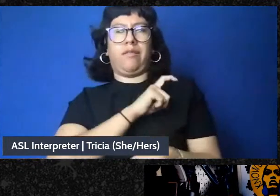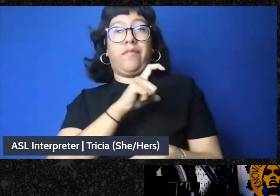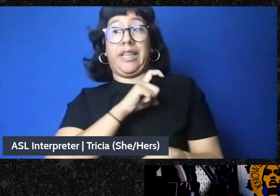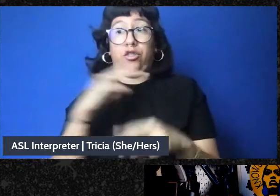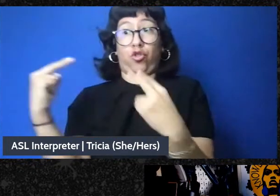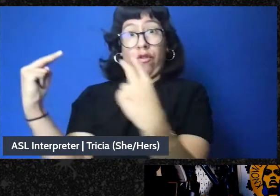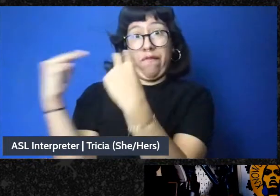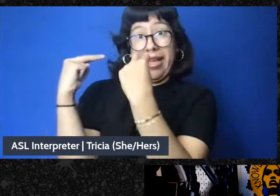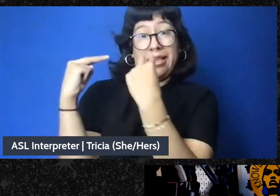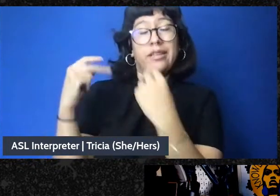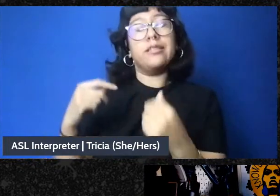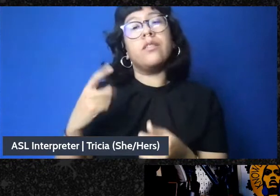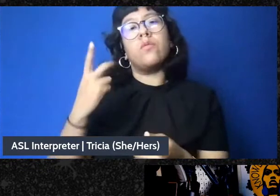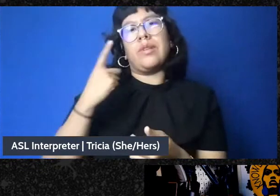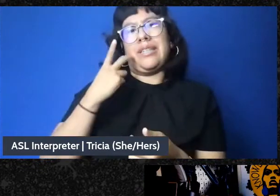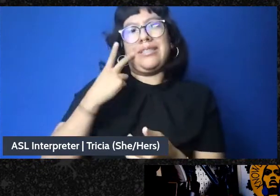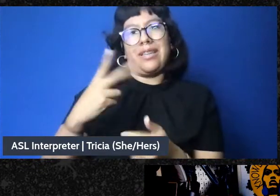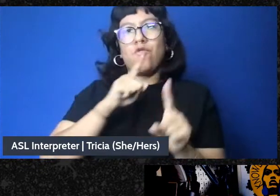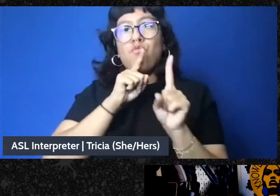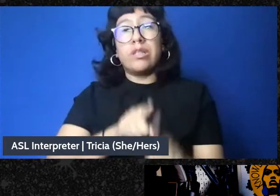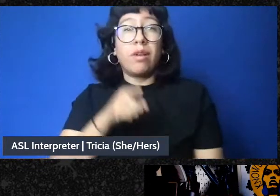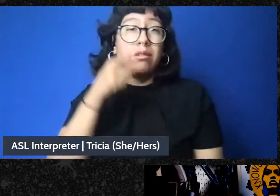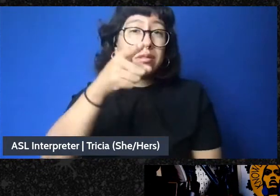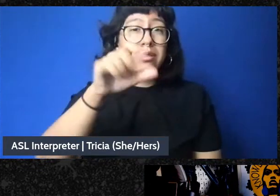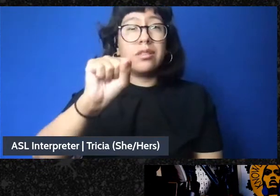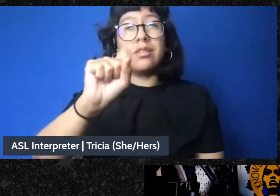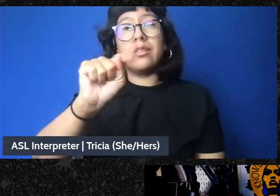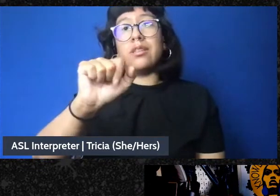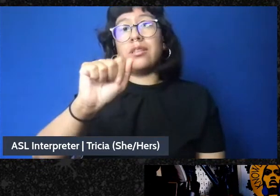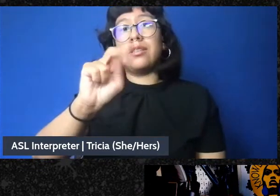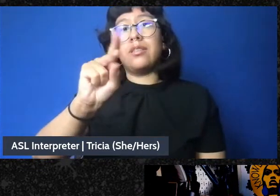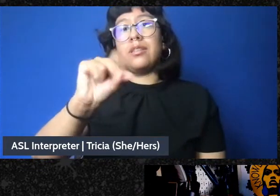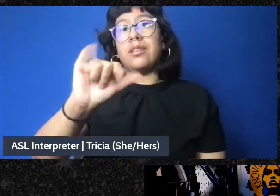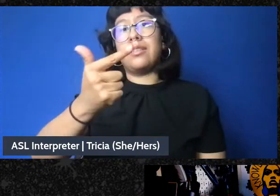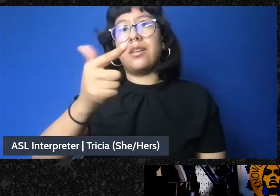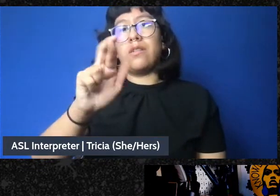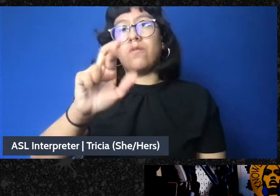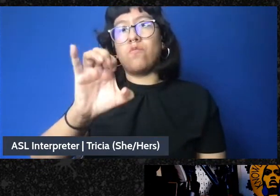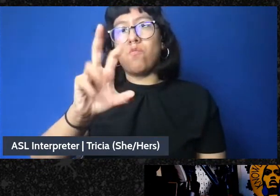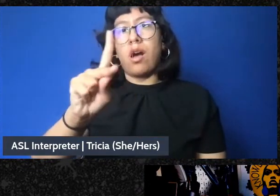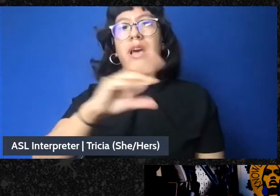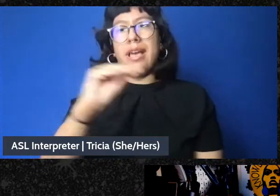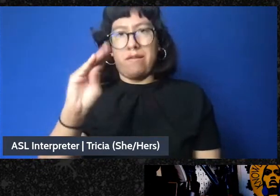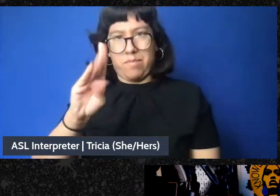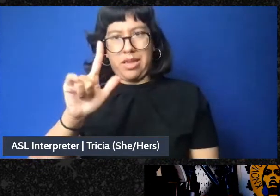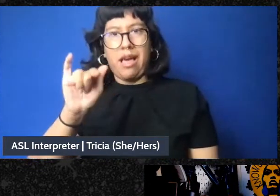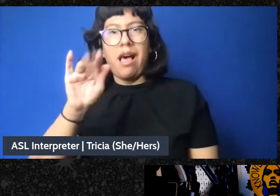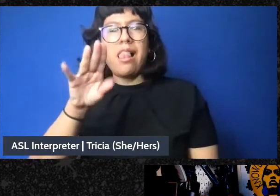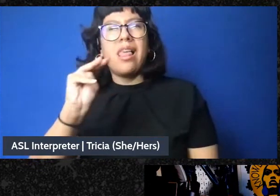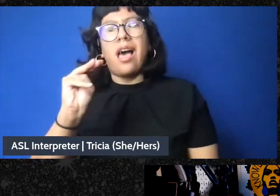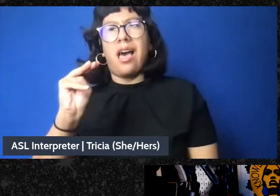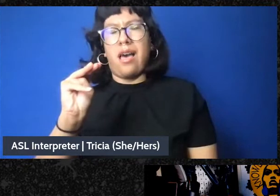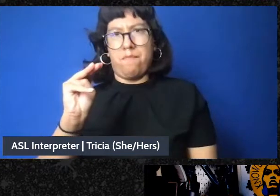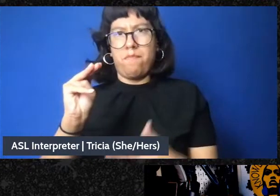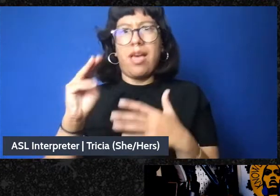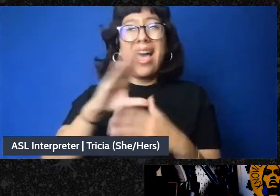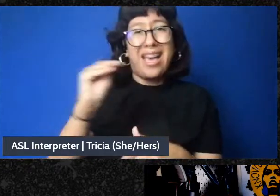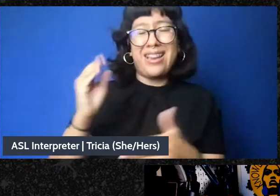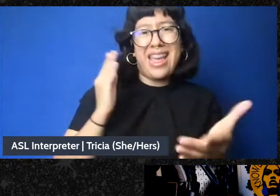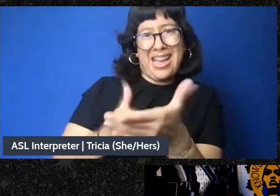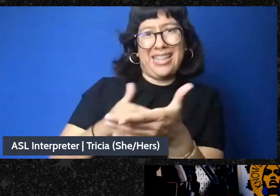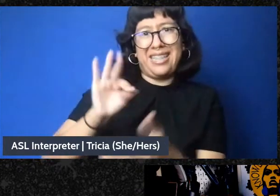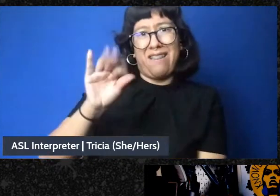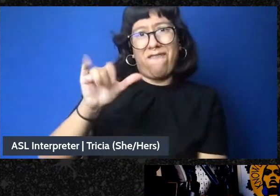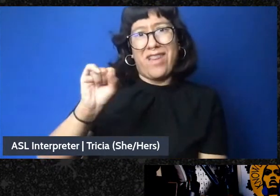see the response that was mounted at Standing Rock and the ways that the Black Lives Matter and anti-fascist movements have been heavily